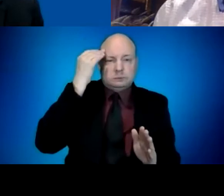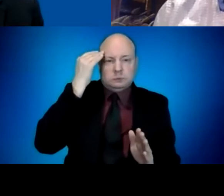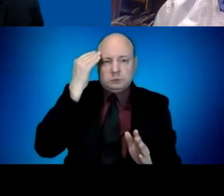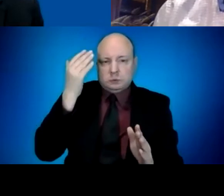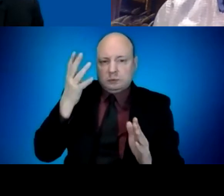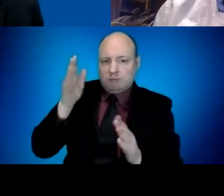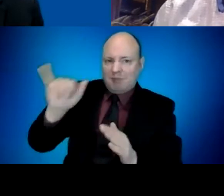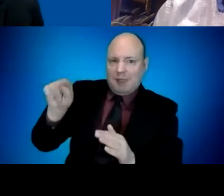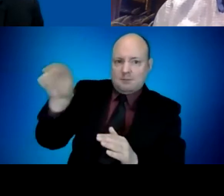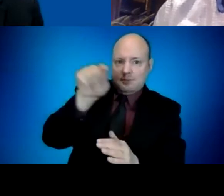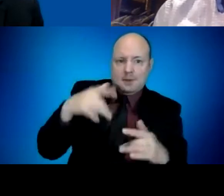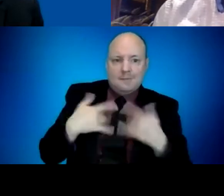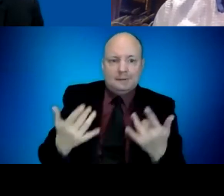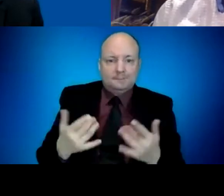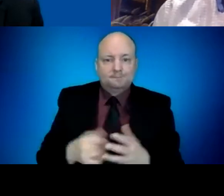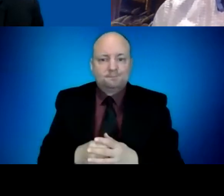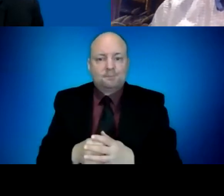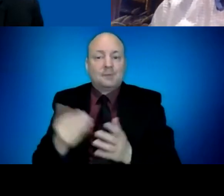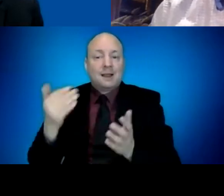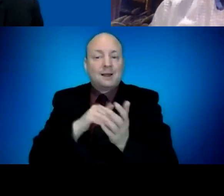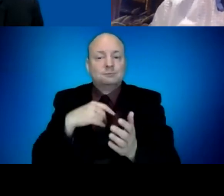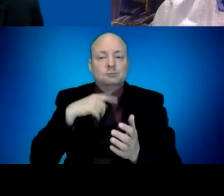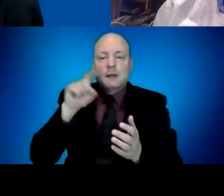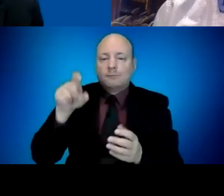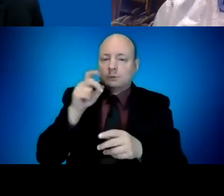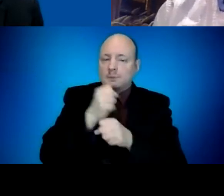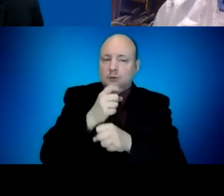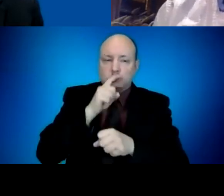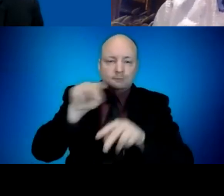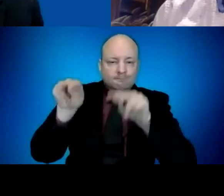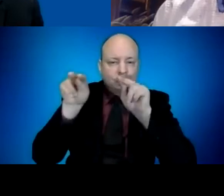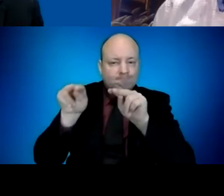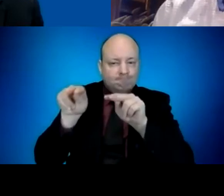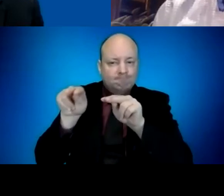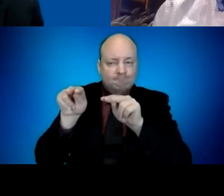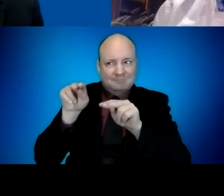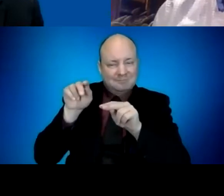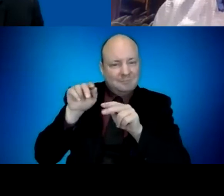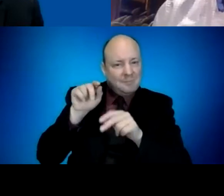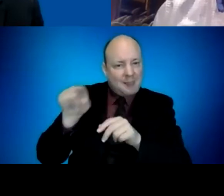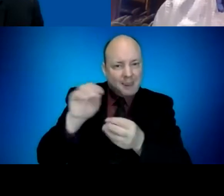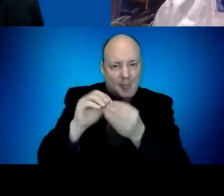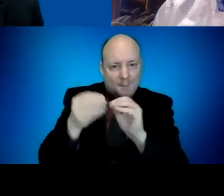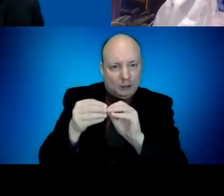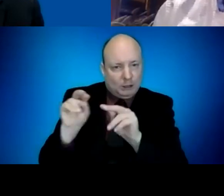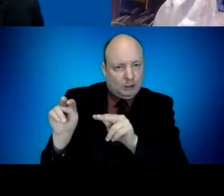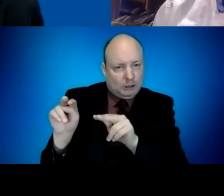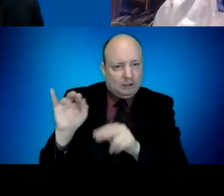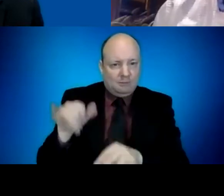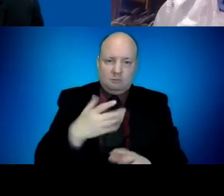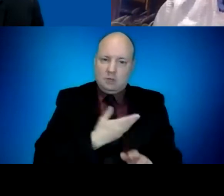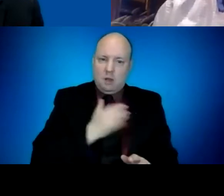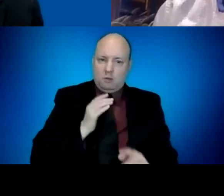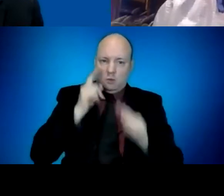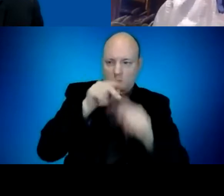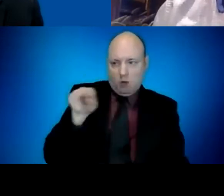activity, vaccine availability, or other things that could change the trajectory here in Oregon or in other states, that we all have guidance for them to put on those